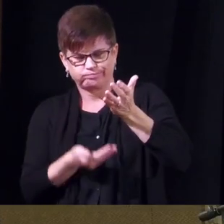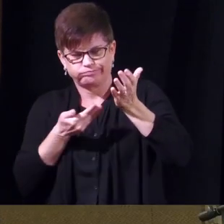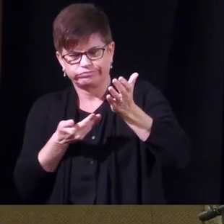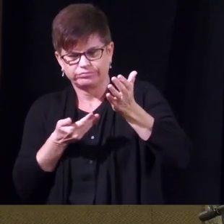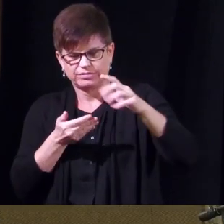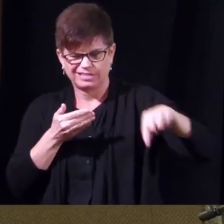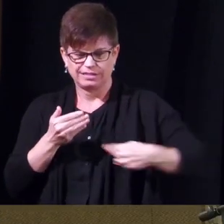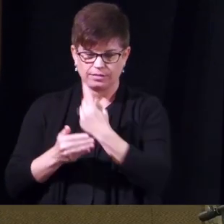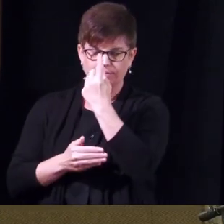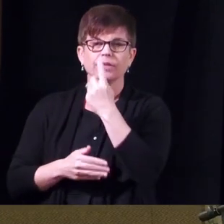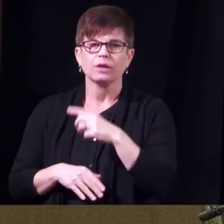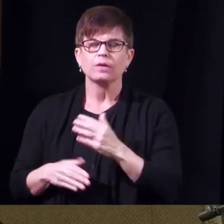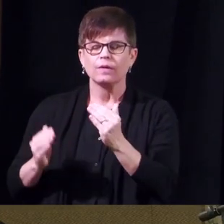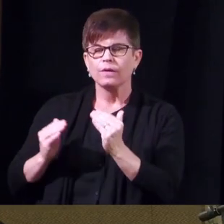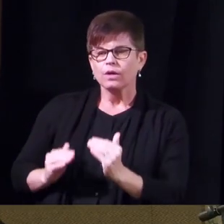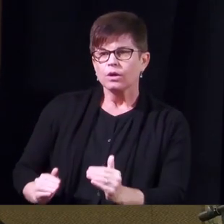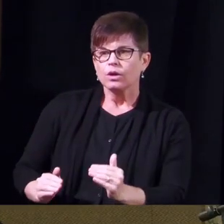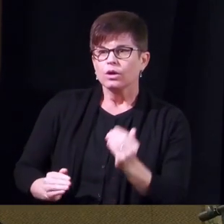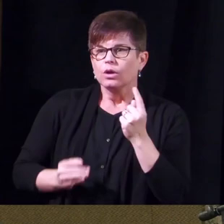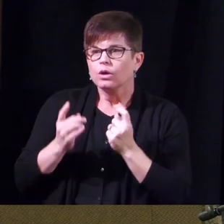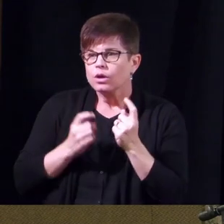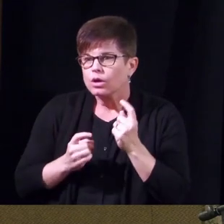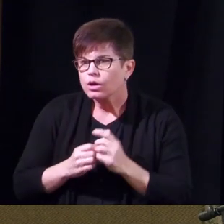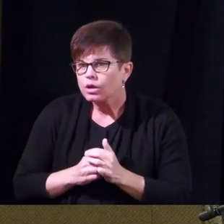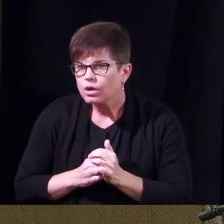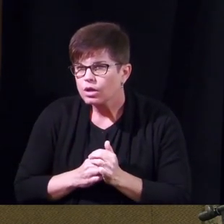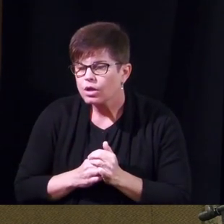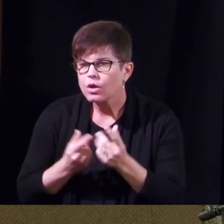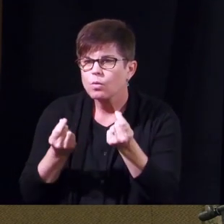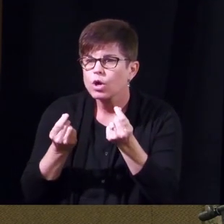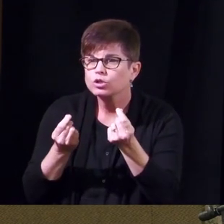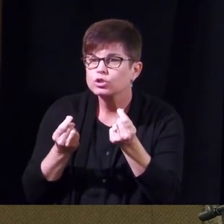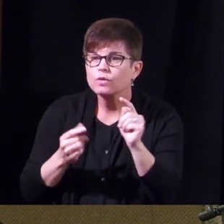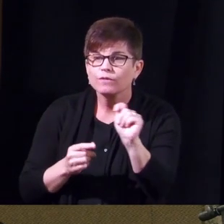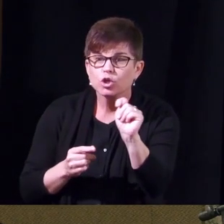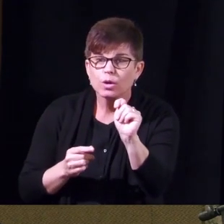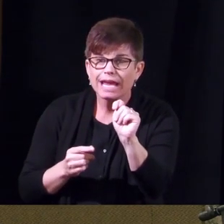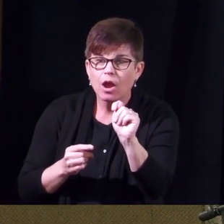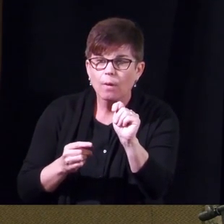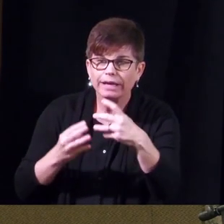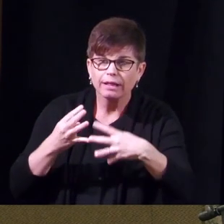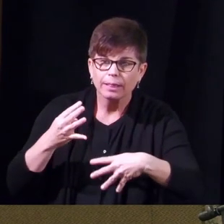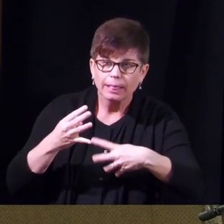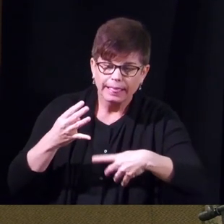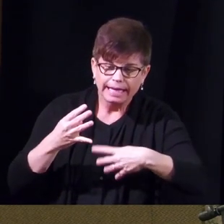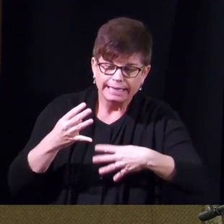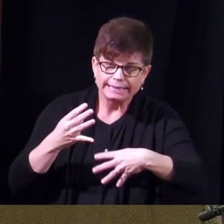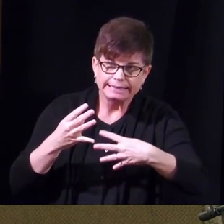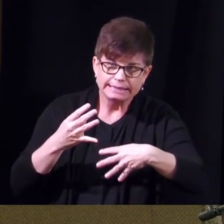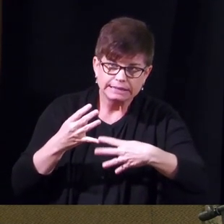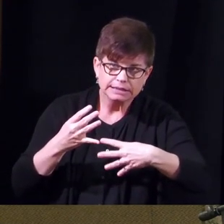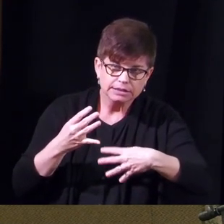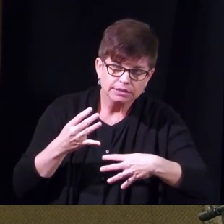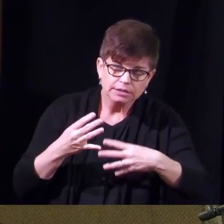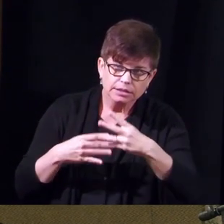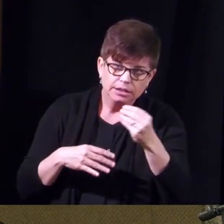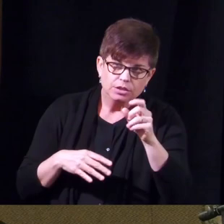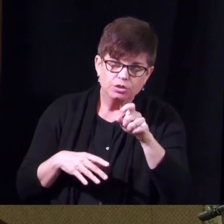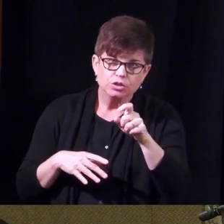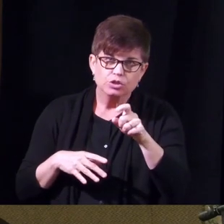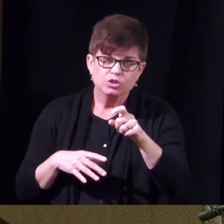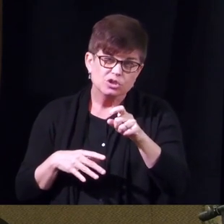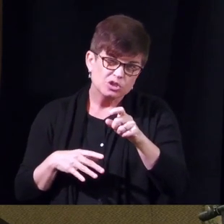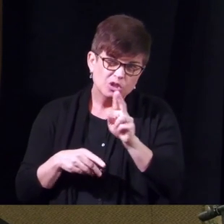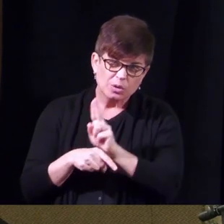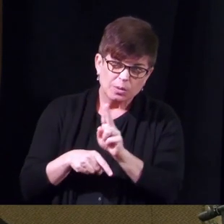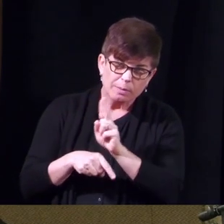the person is asking what they could do for urinary leakage and should they possibly be